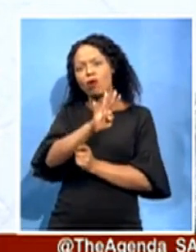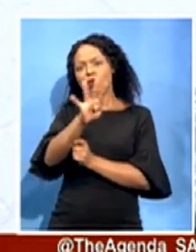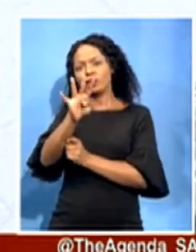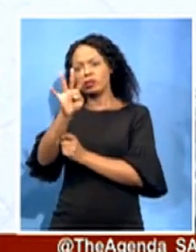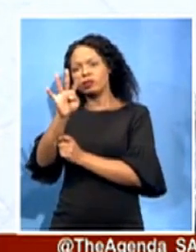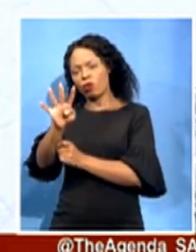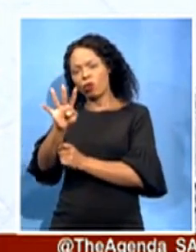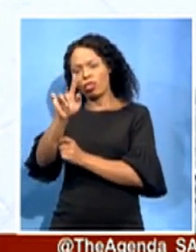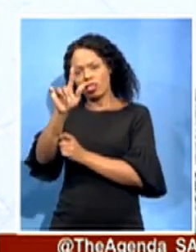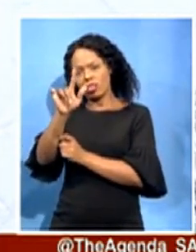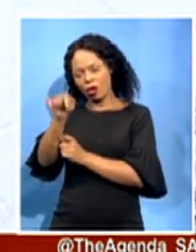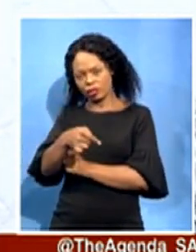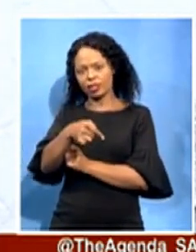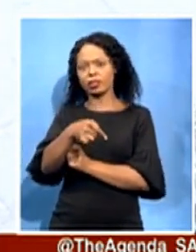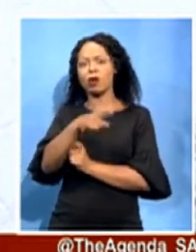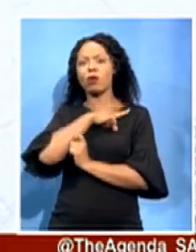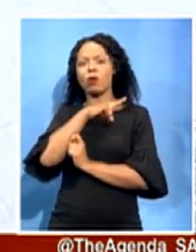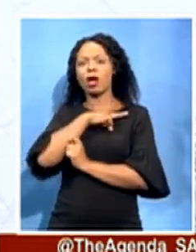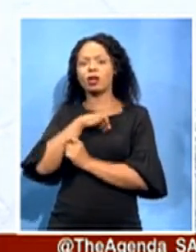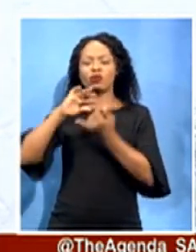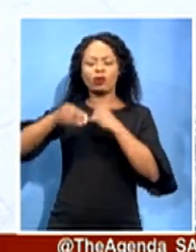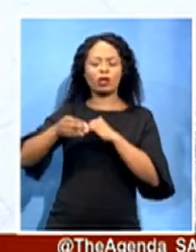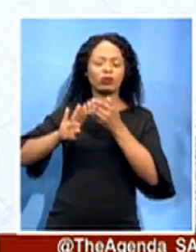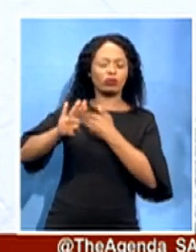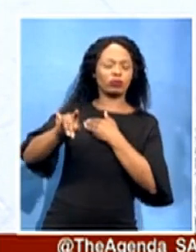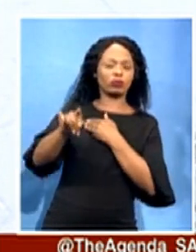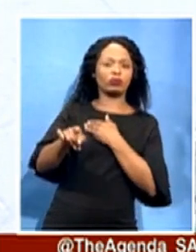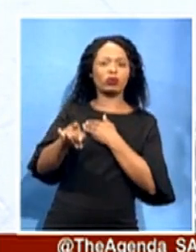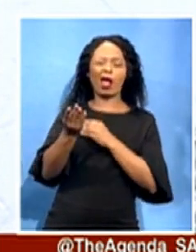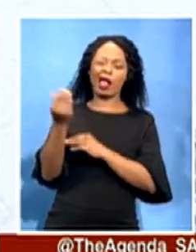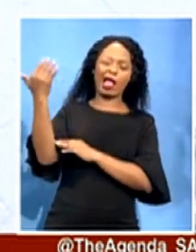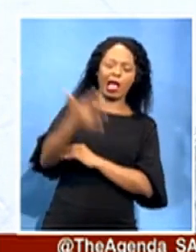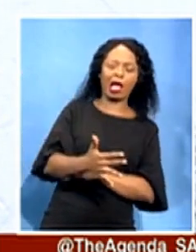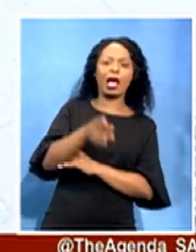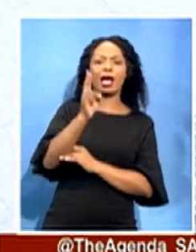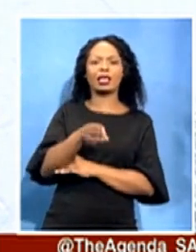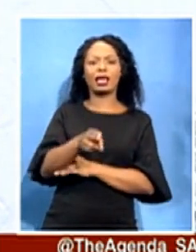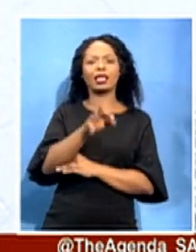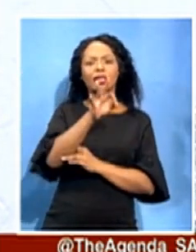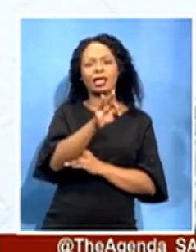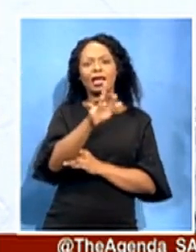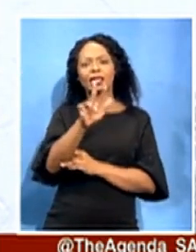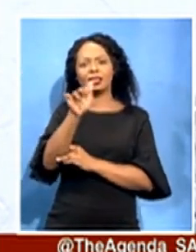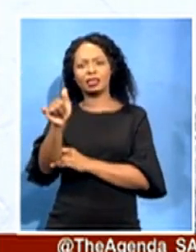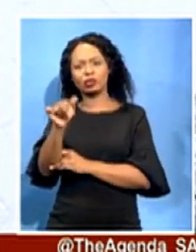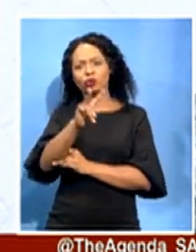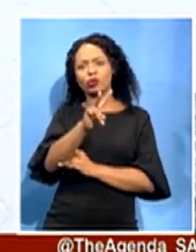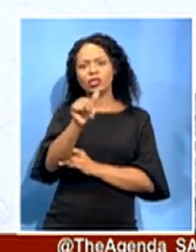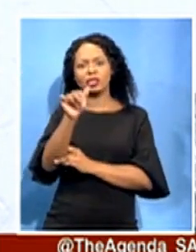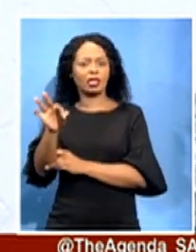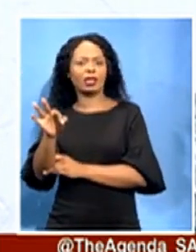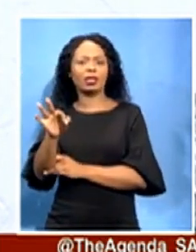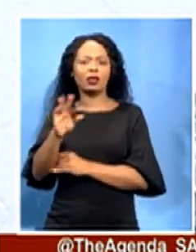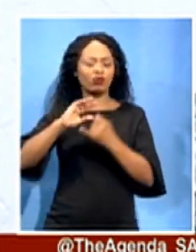incurring another expenditure of $386,263,000. And this is a significant achievement